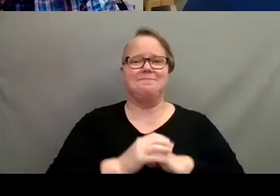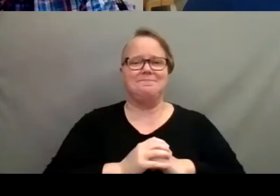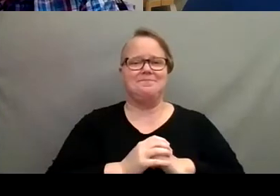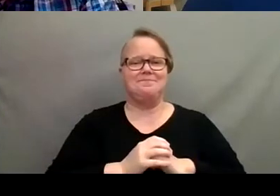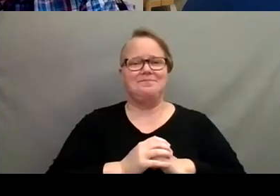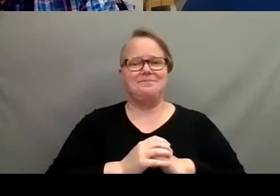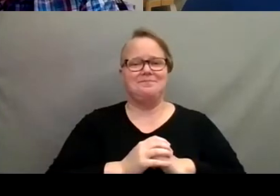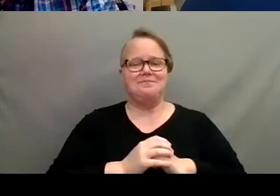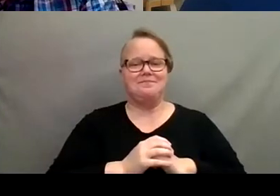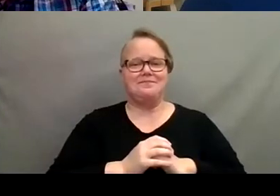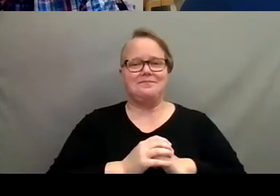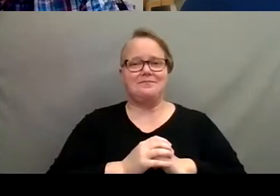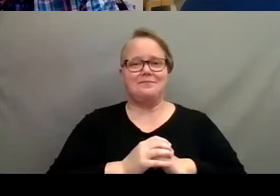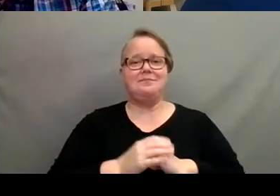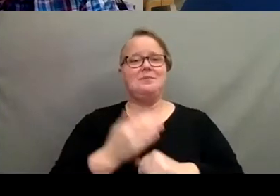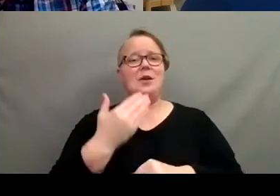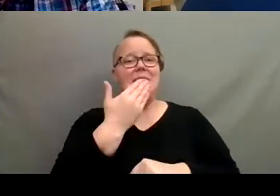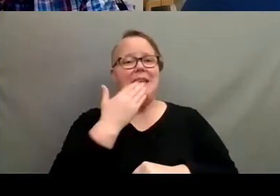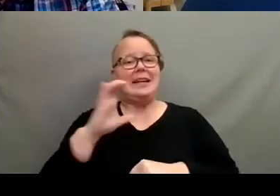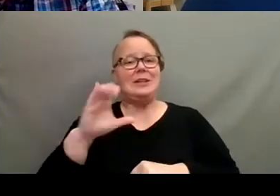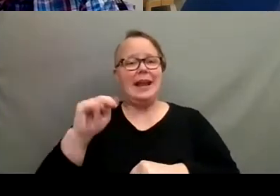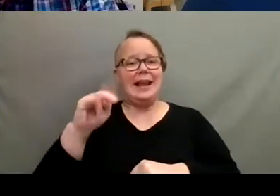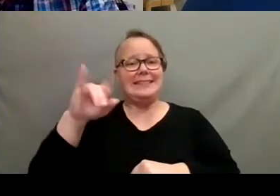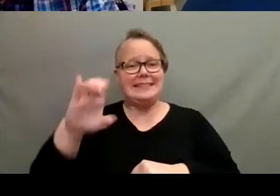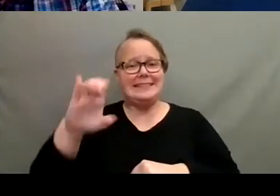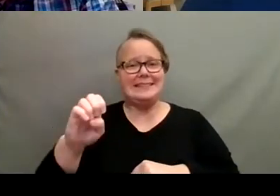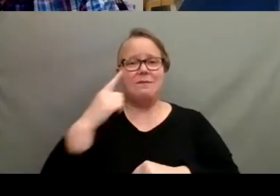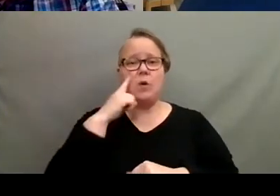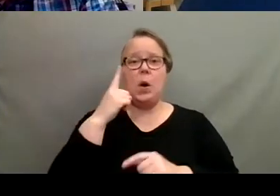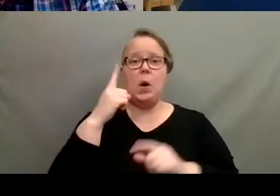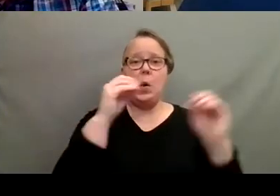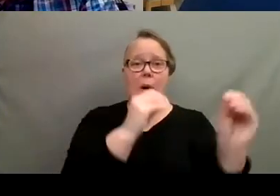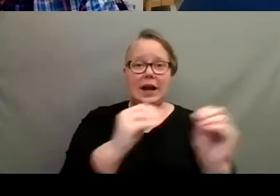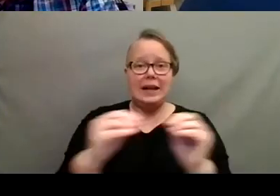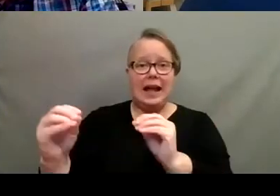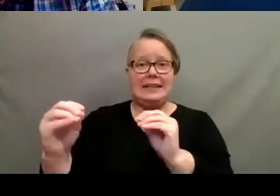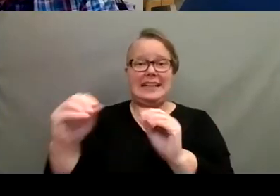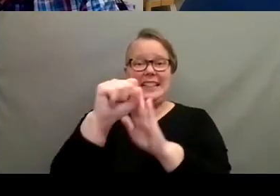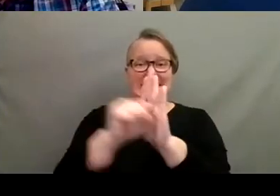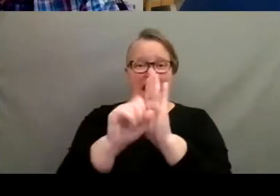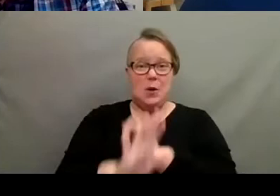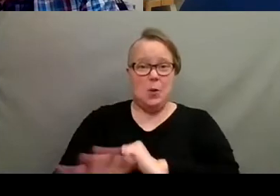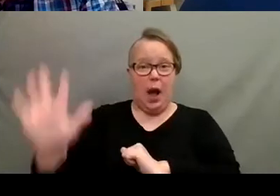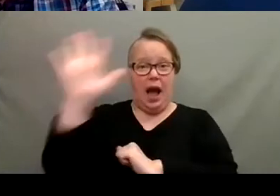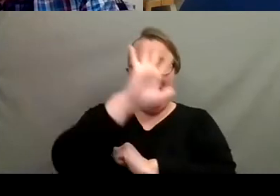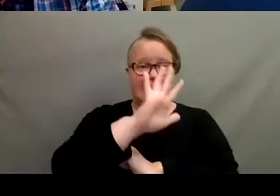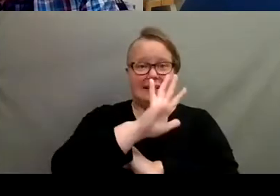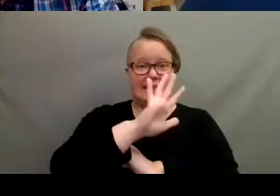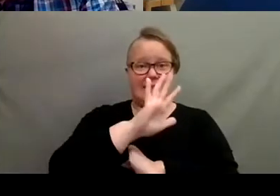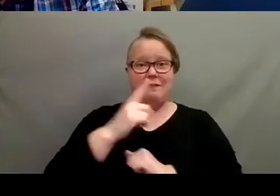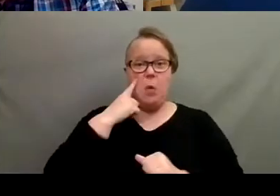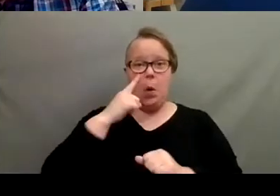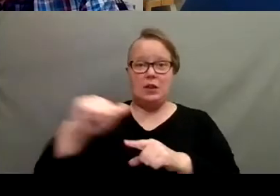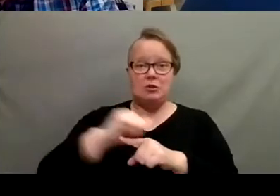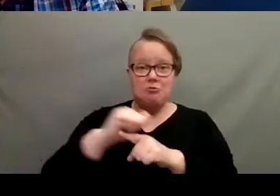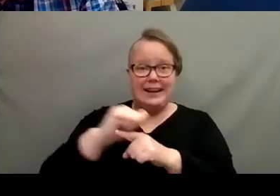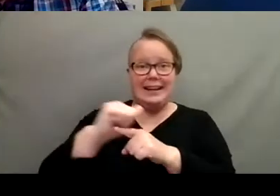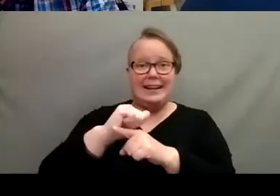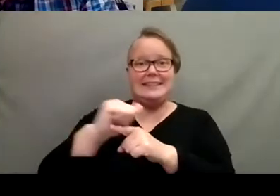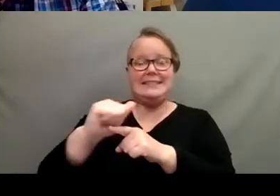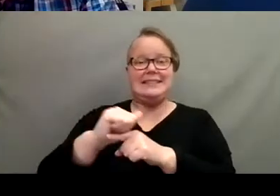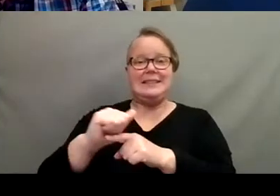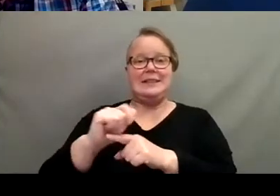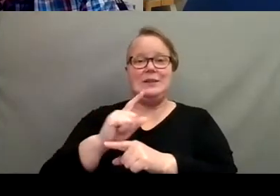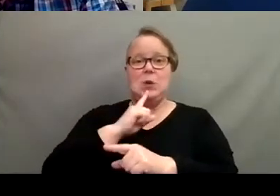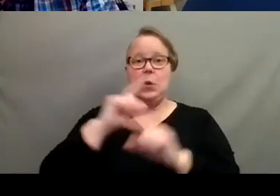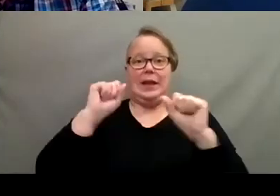been really good. Well, thank you, Candace, much for, you know, organizing, especially these statewide efforts, uh, for these training, uh, so that,